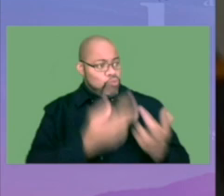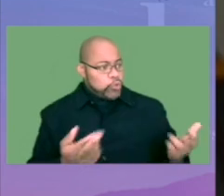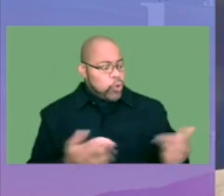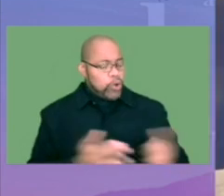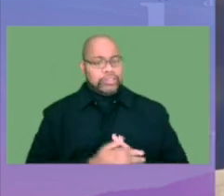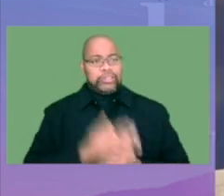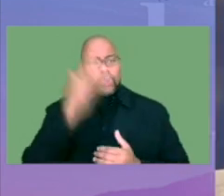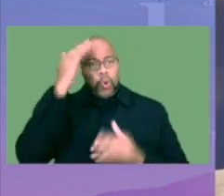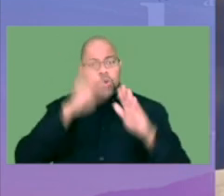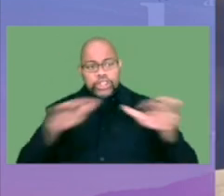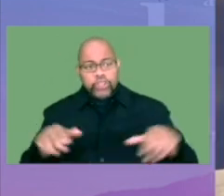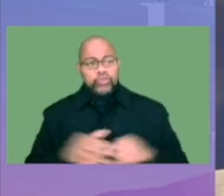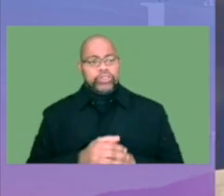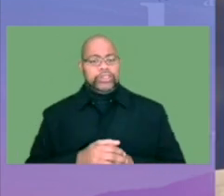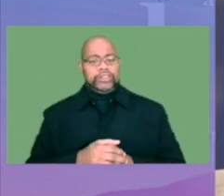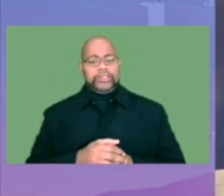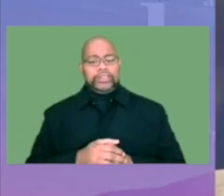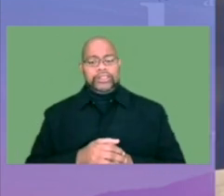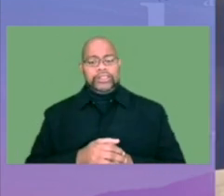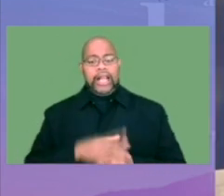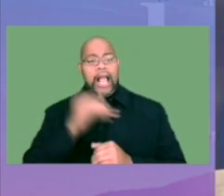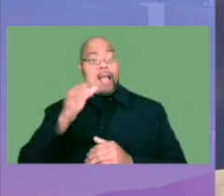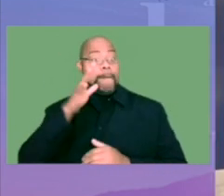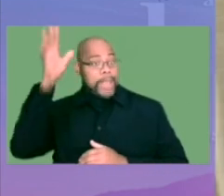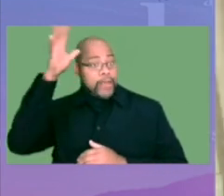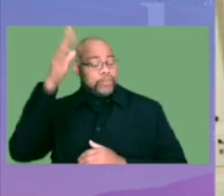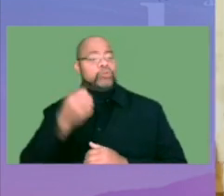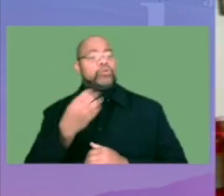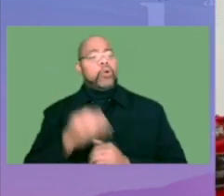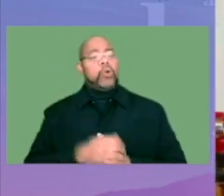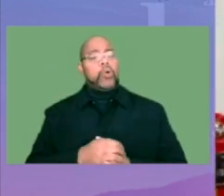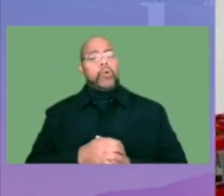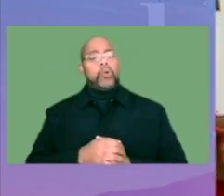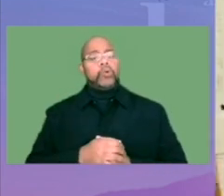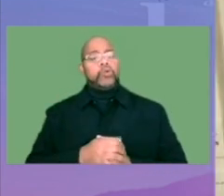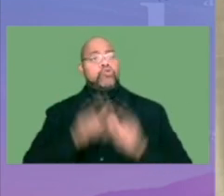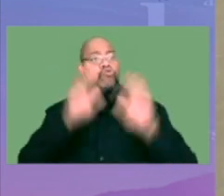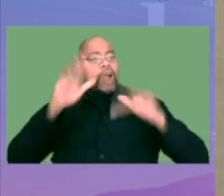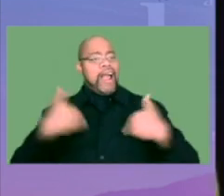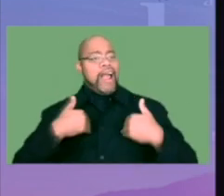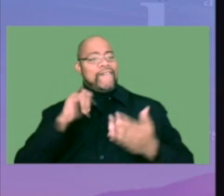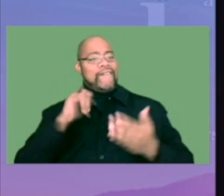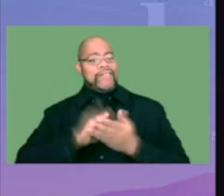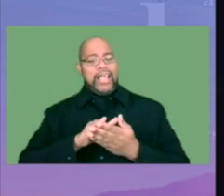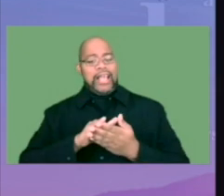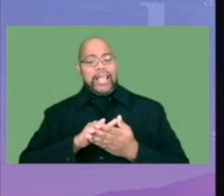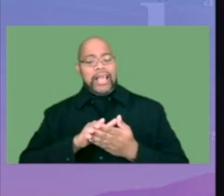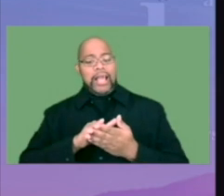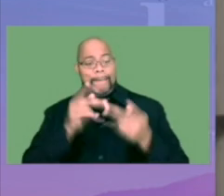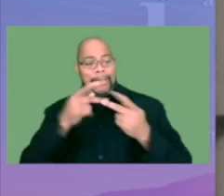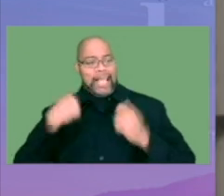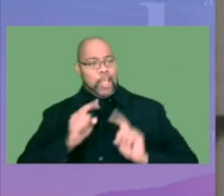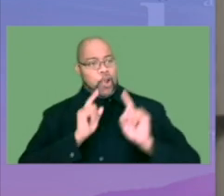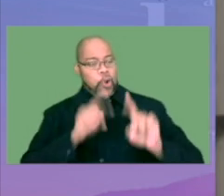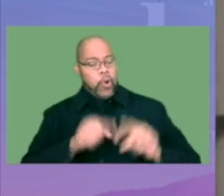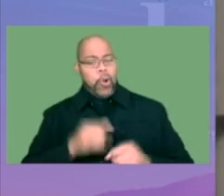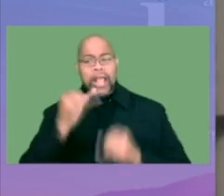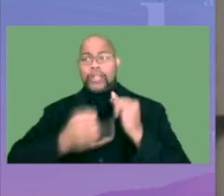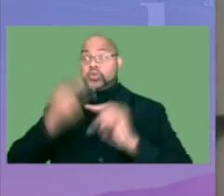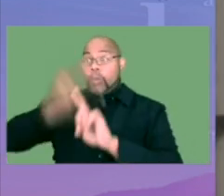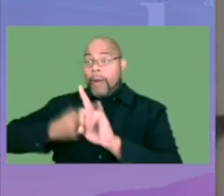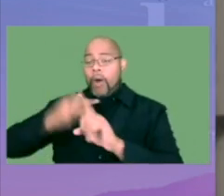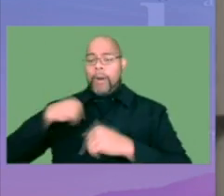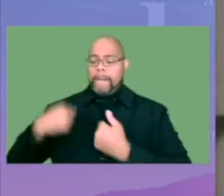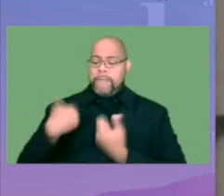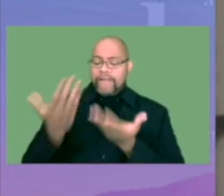they know the children, as well as the teachers, and the parents. And so, it's great to have that one place that I can go to. Just in the last two months, we've